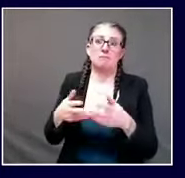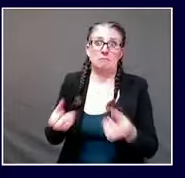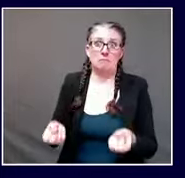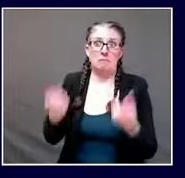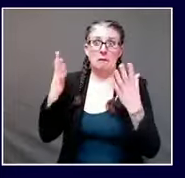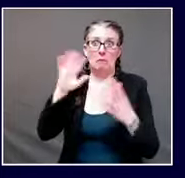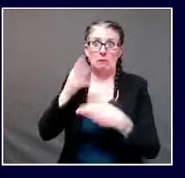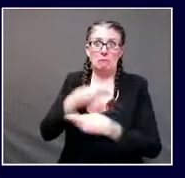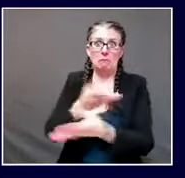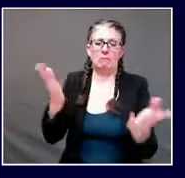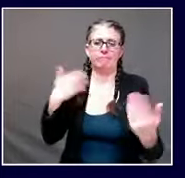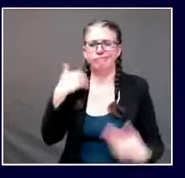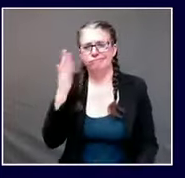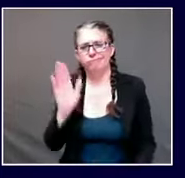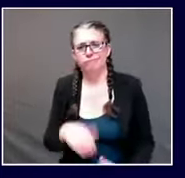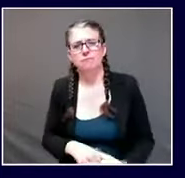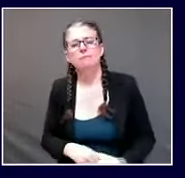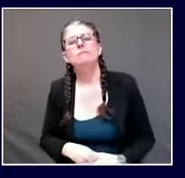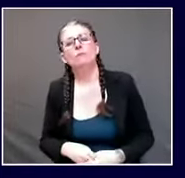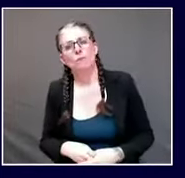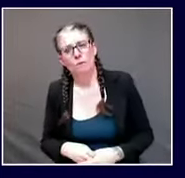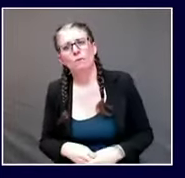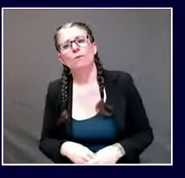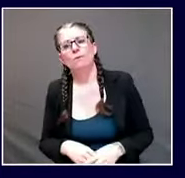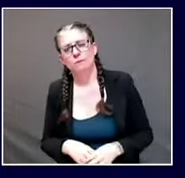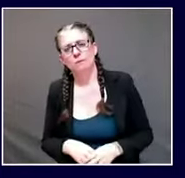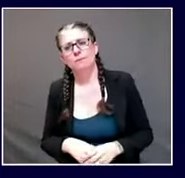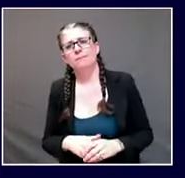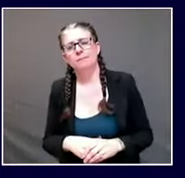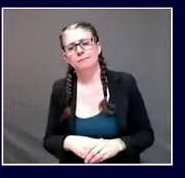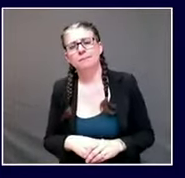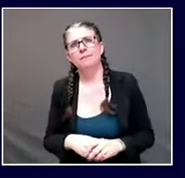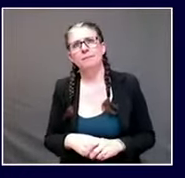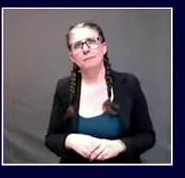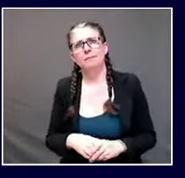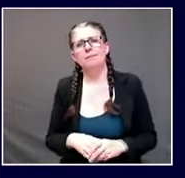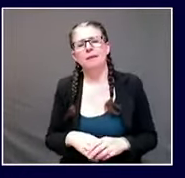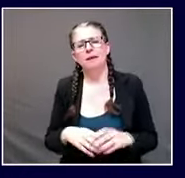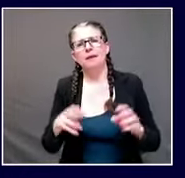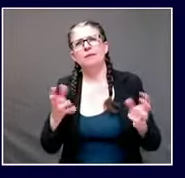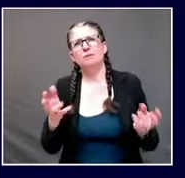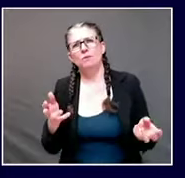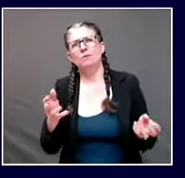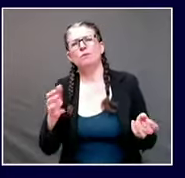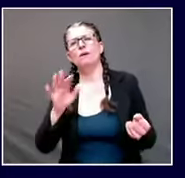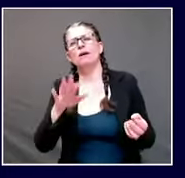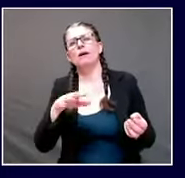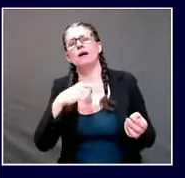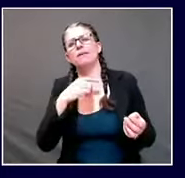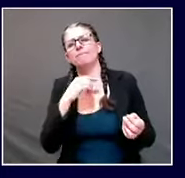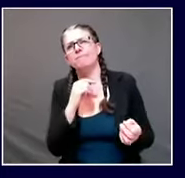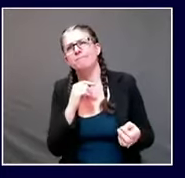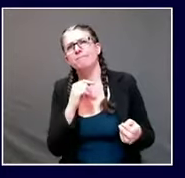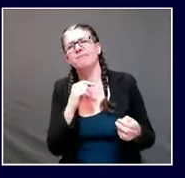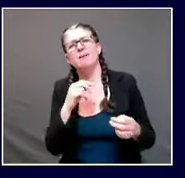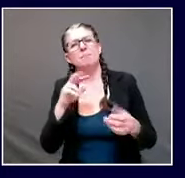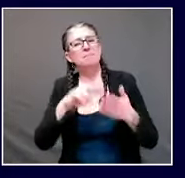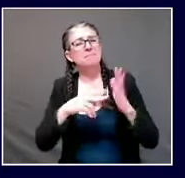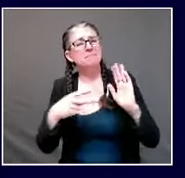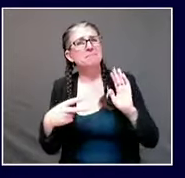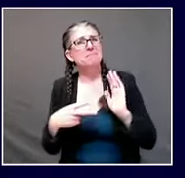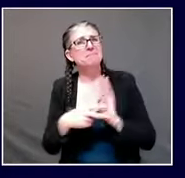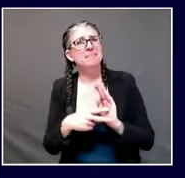to stop designating during flu and uh cold season cases as probable because it was impossible to distinguish so